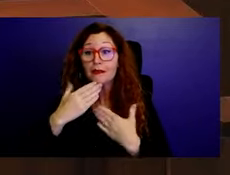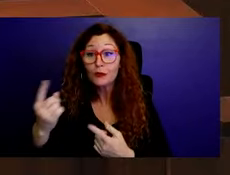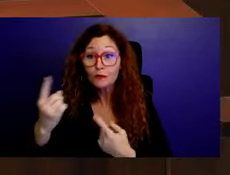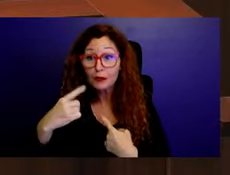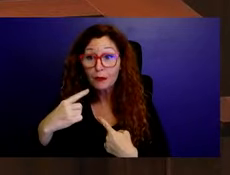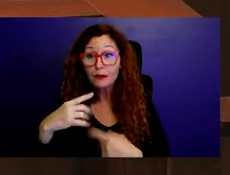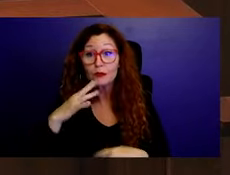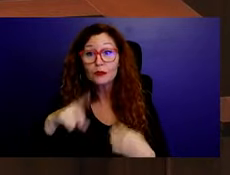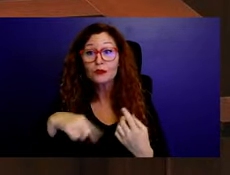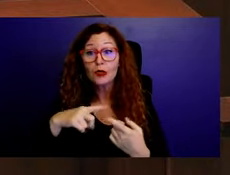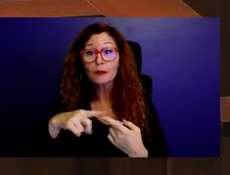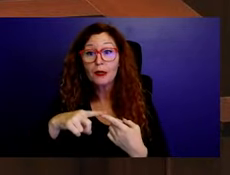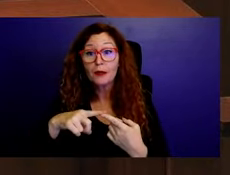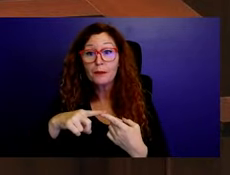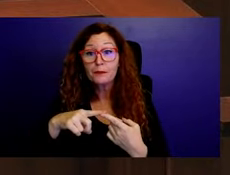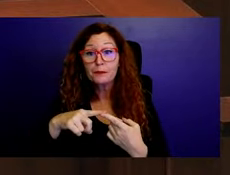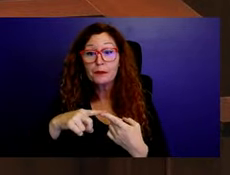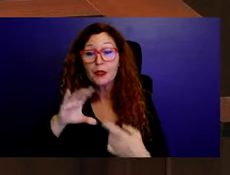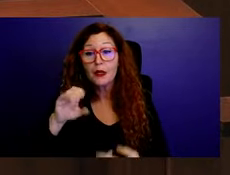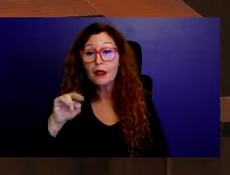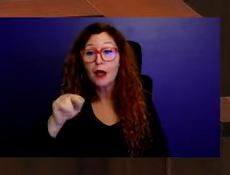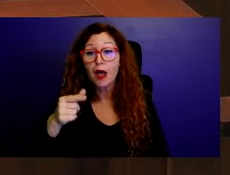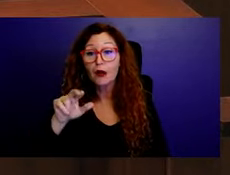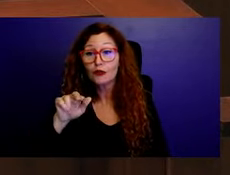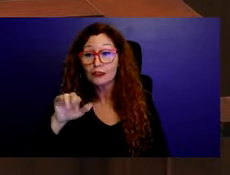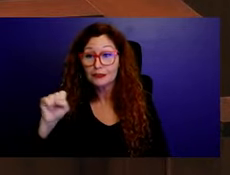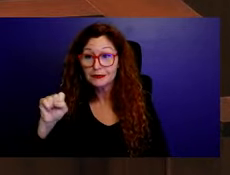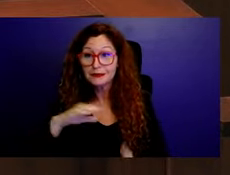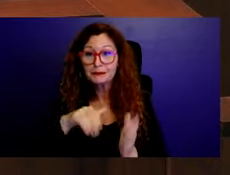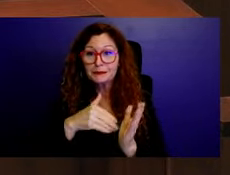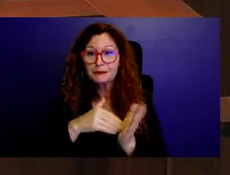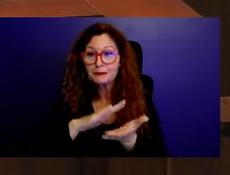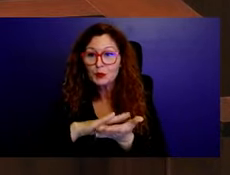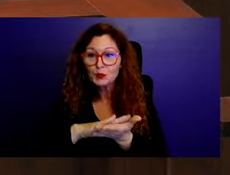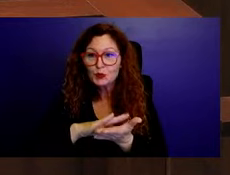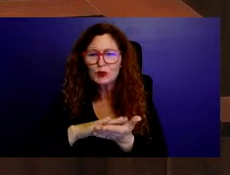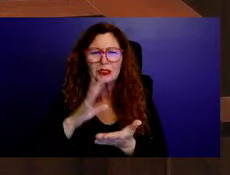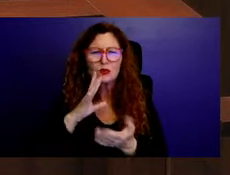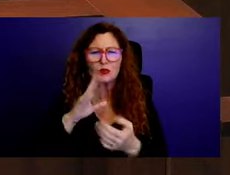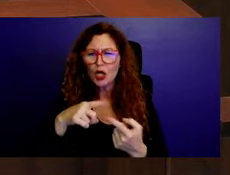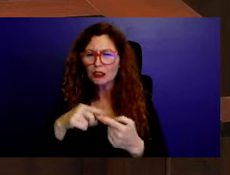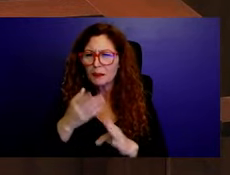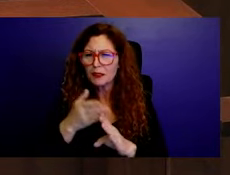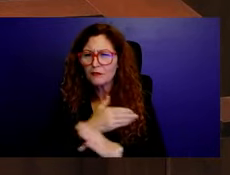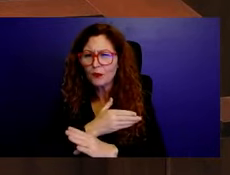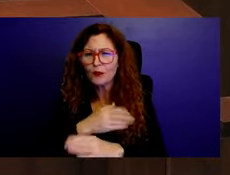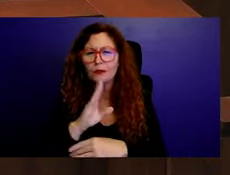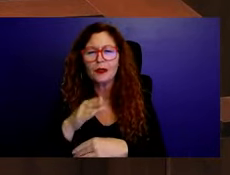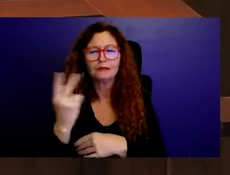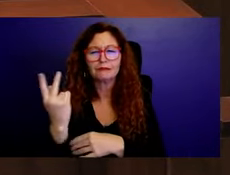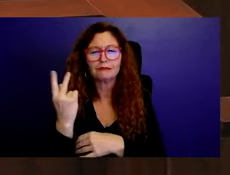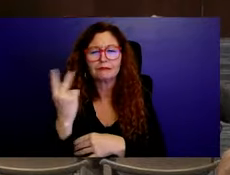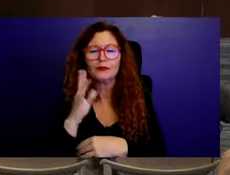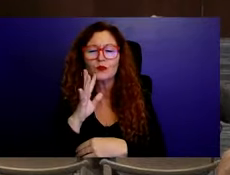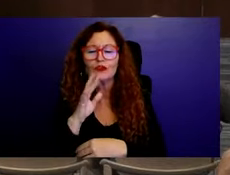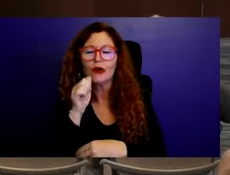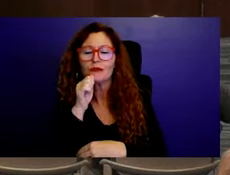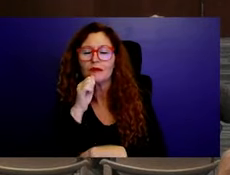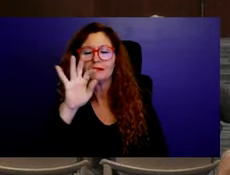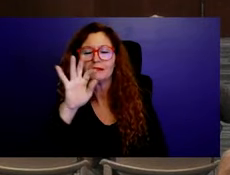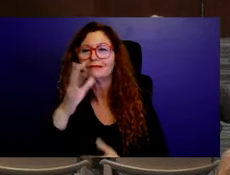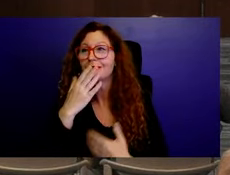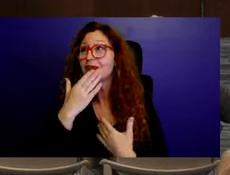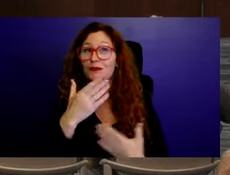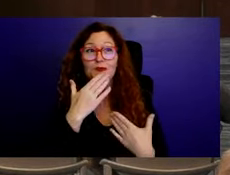getting their piano, and we've probably talked about it before, but, yeah, we'll talk in private. Thank you so much. Thank you. Ms. Whitfield, thank